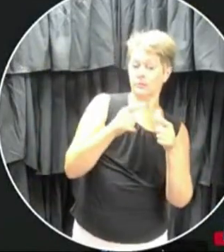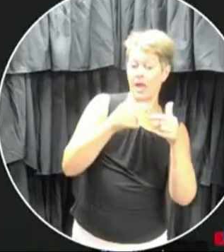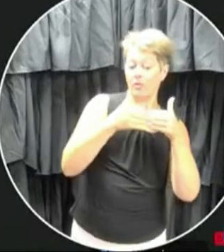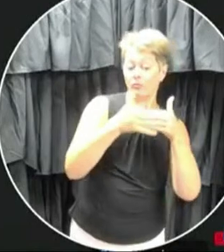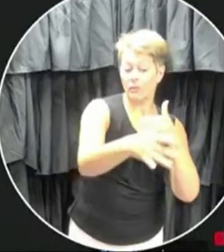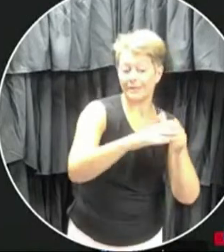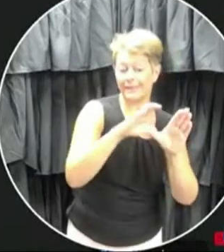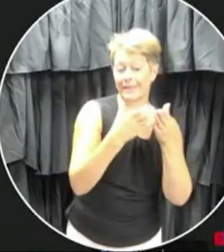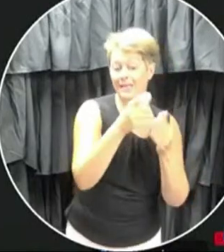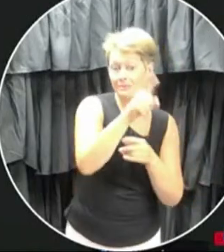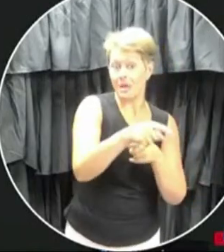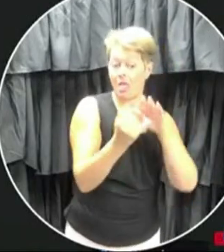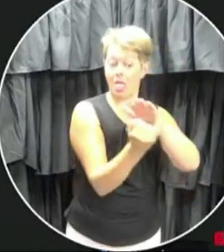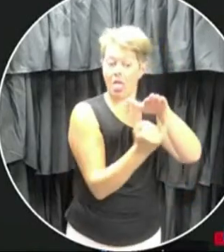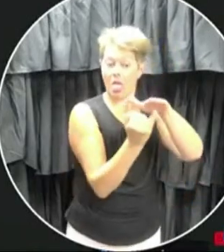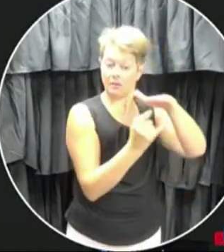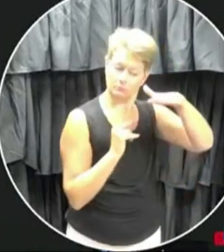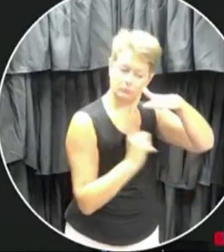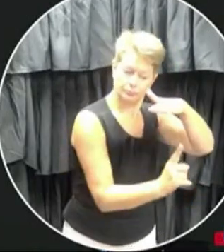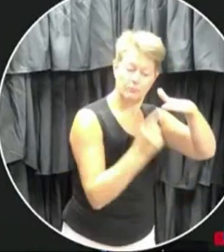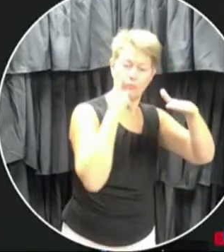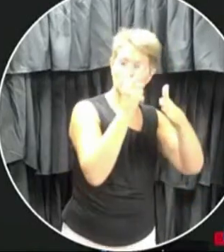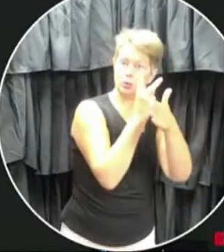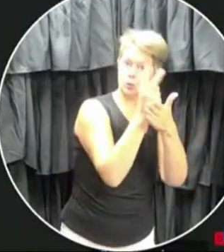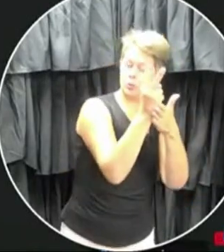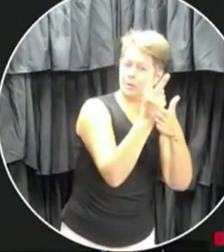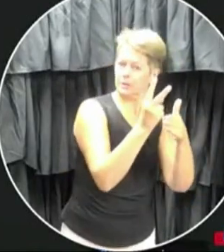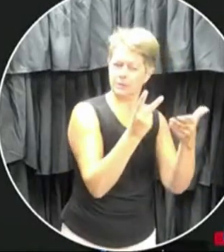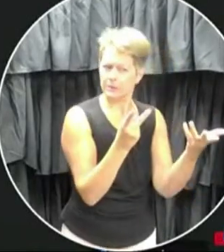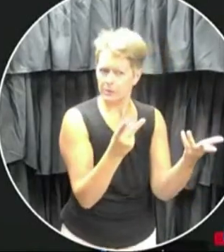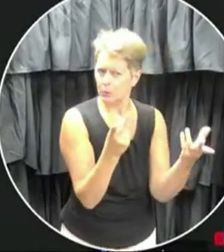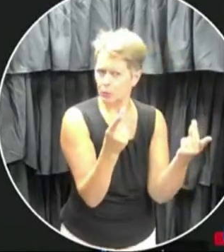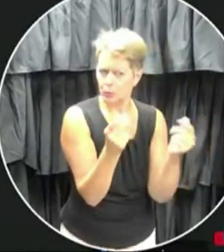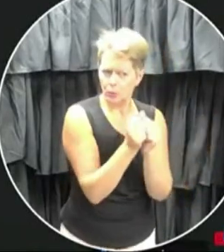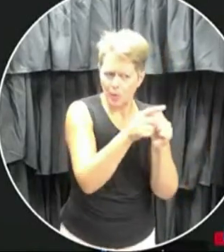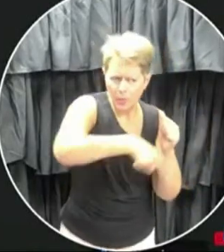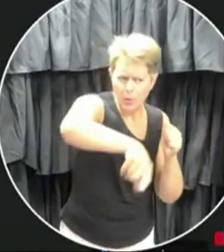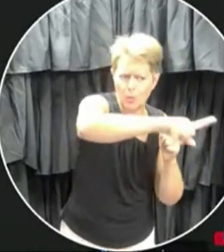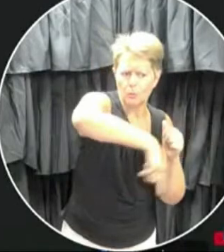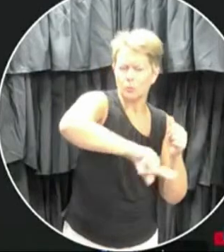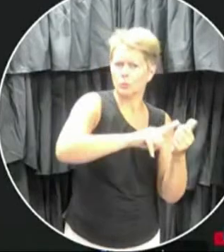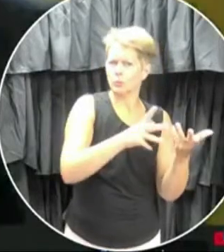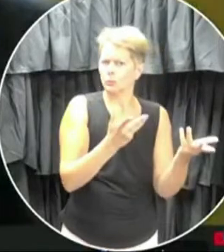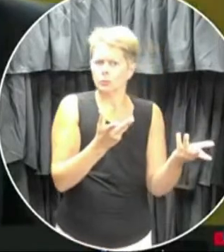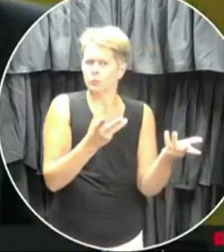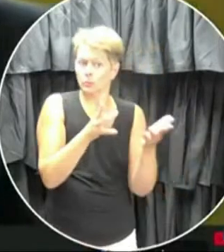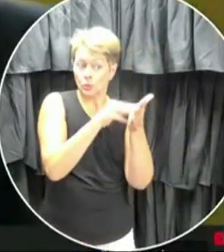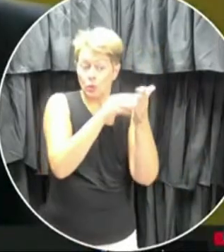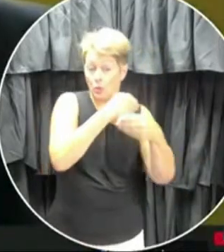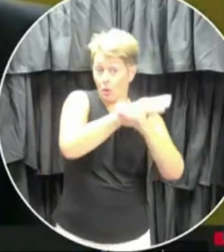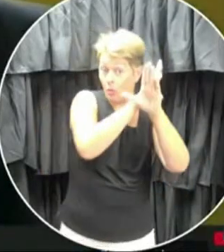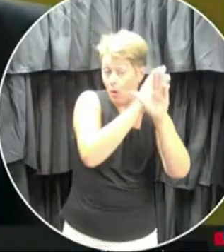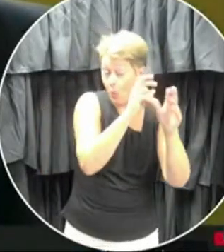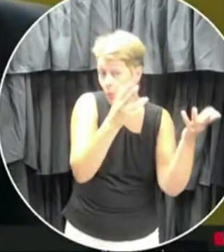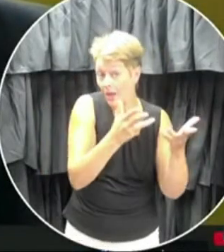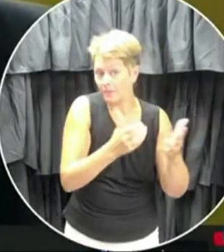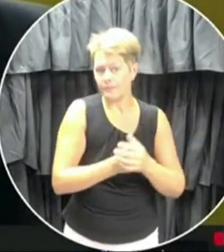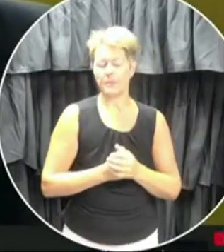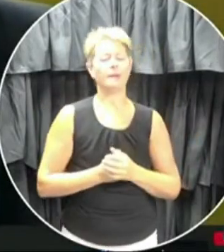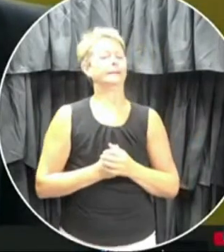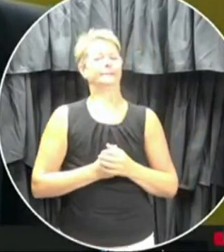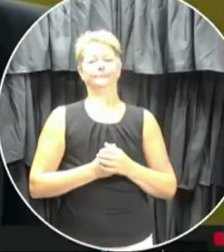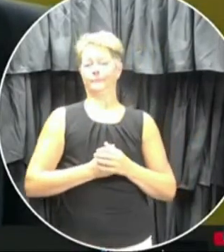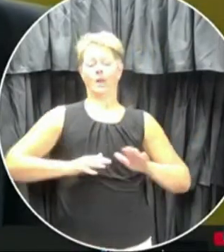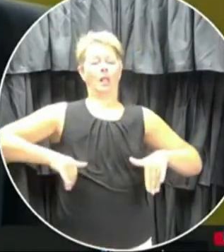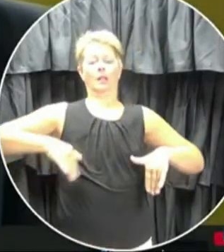has to isolate for two weeks, what happens with that class? Will they learn online or that cohort? We'll have to address that situation as it